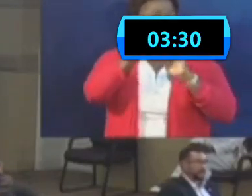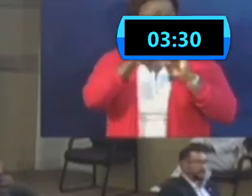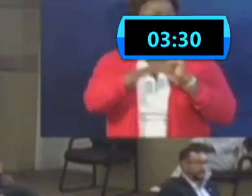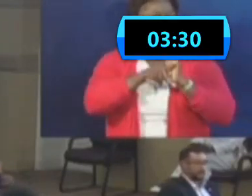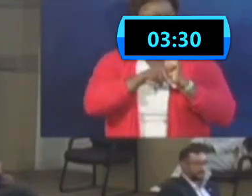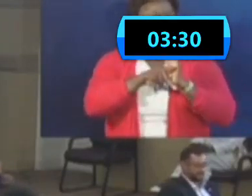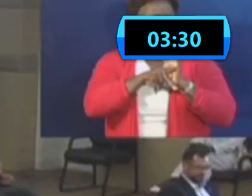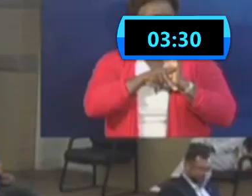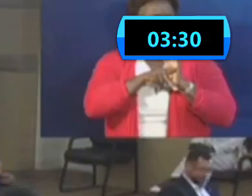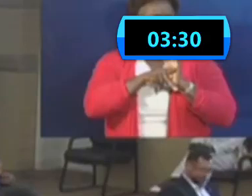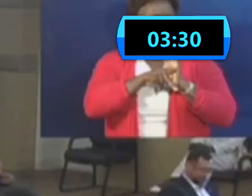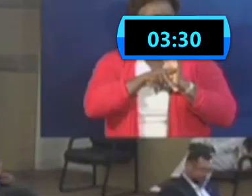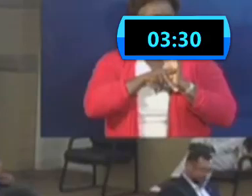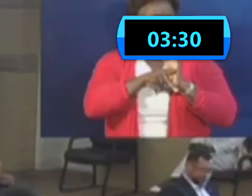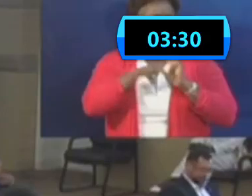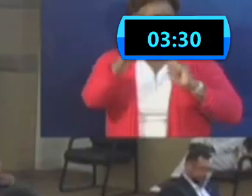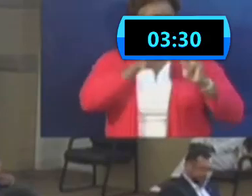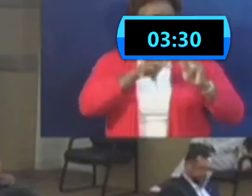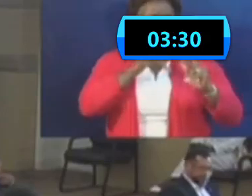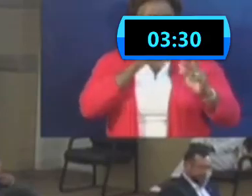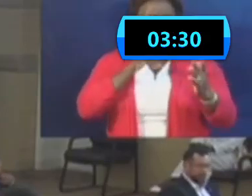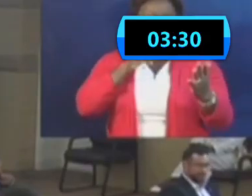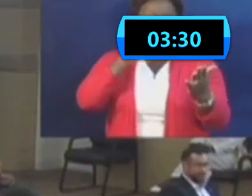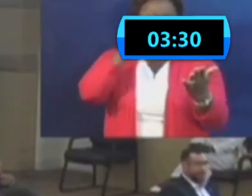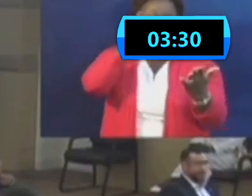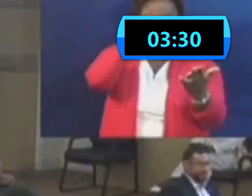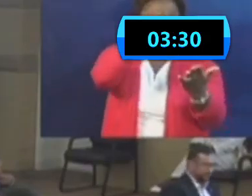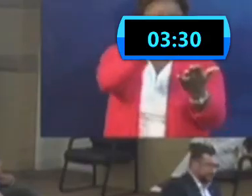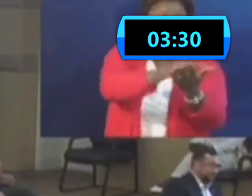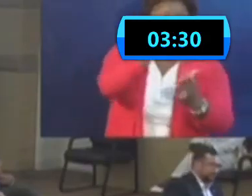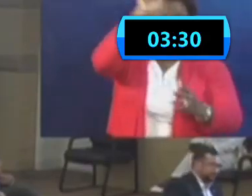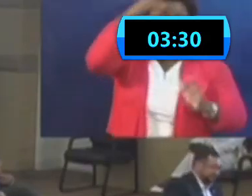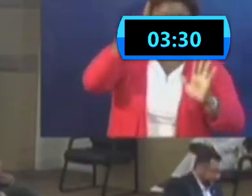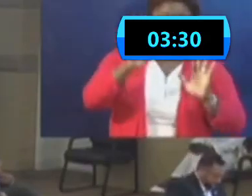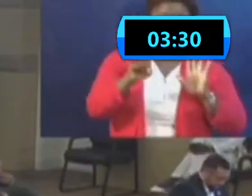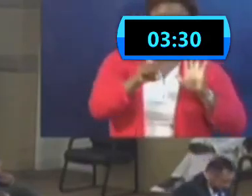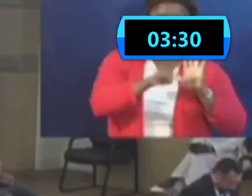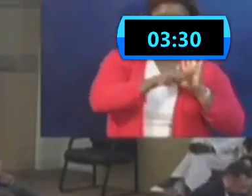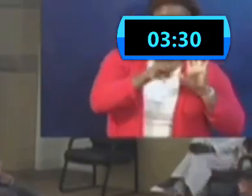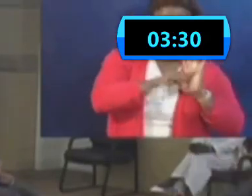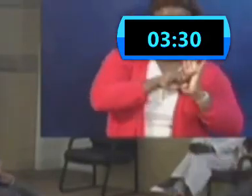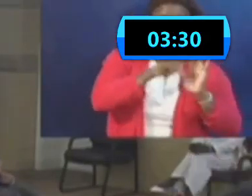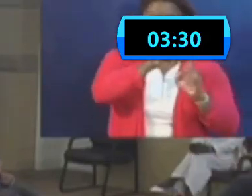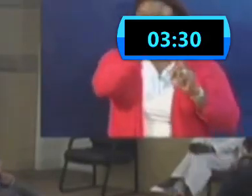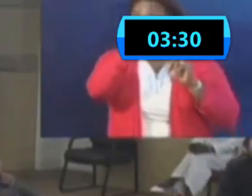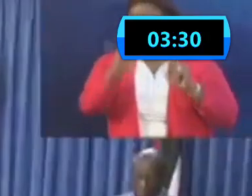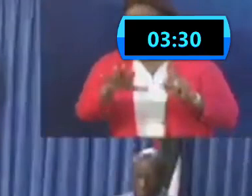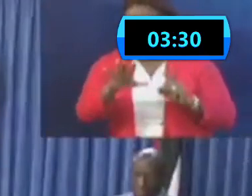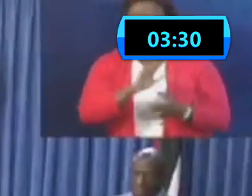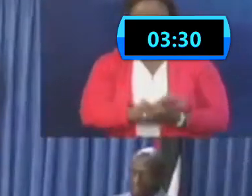concerning persons not landing unless they have a negative test. So, Minister, yeah, I believe that. Yeah.